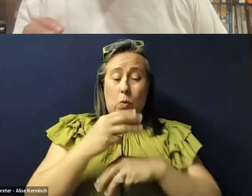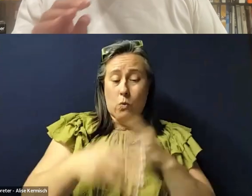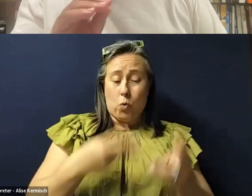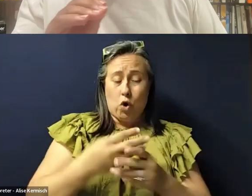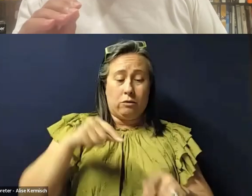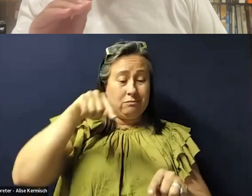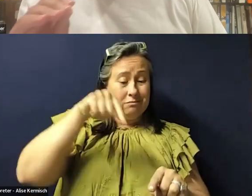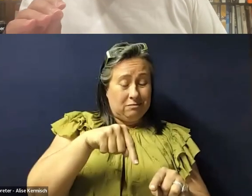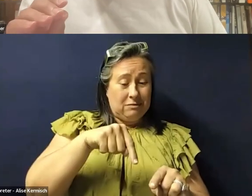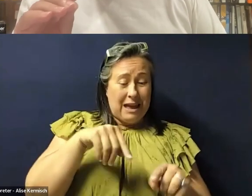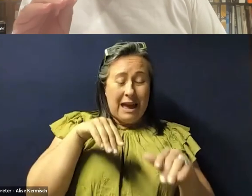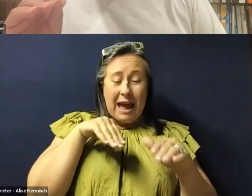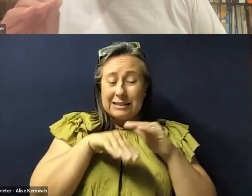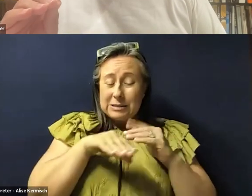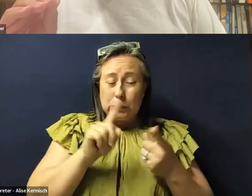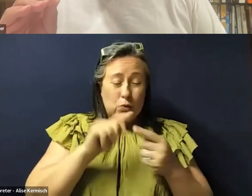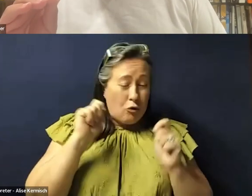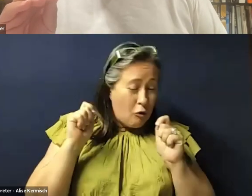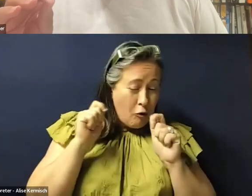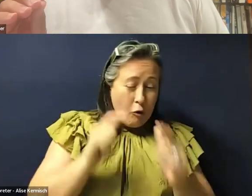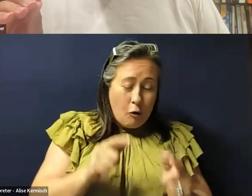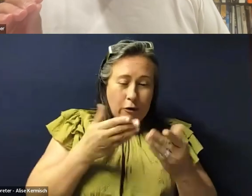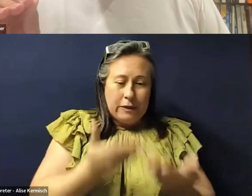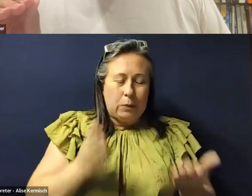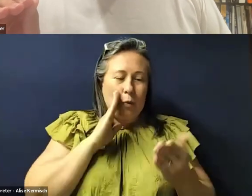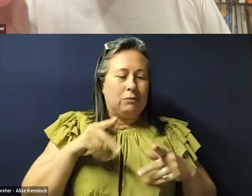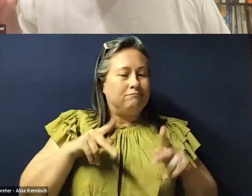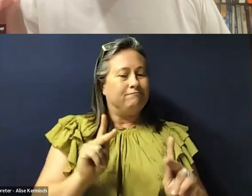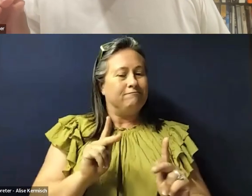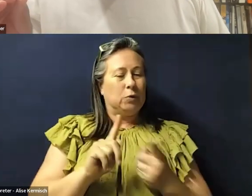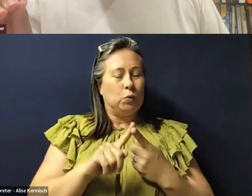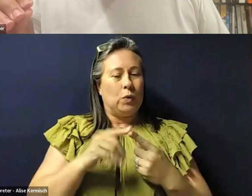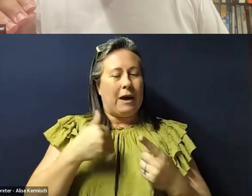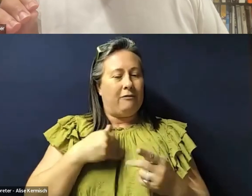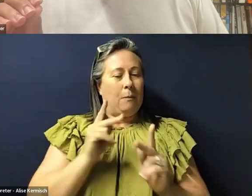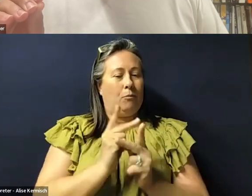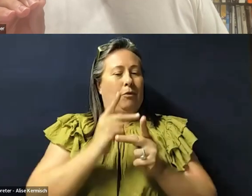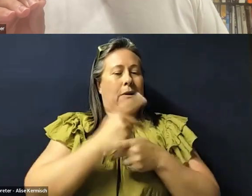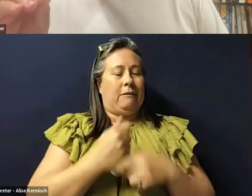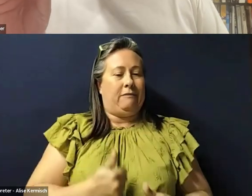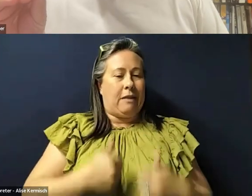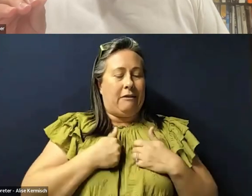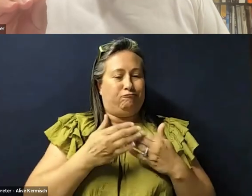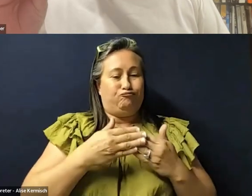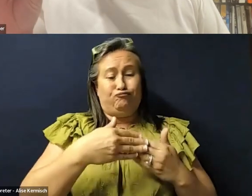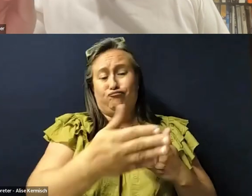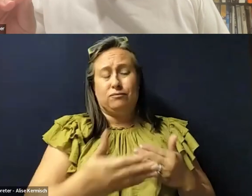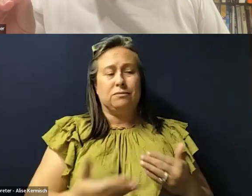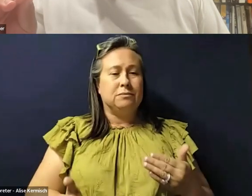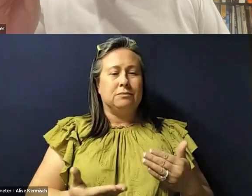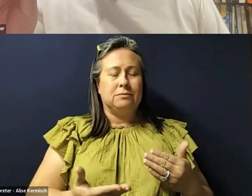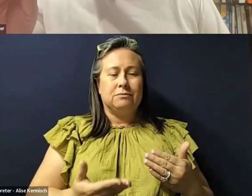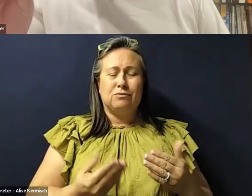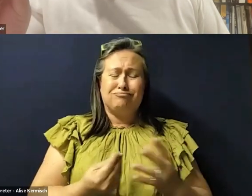we had access to all the things that would allow us to live productive lives, um, to thrive and